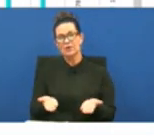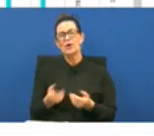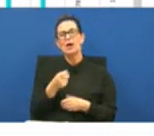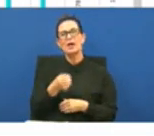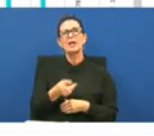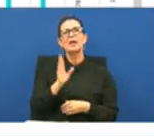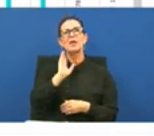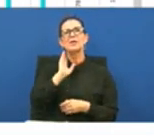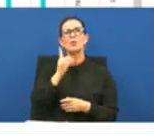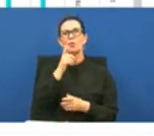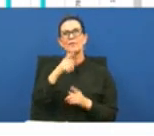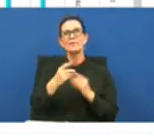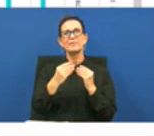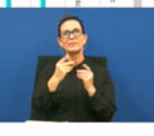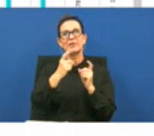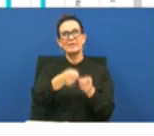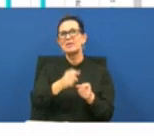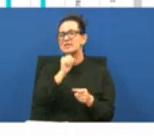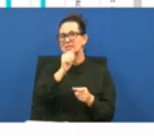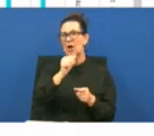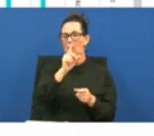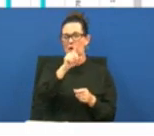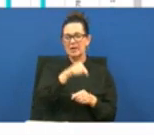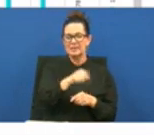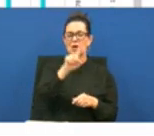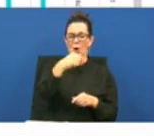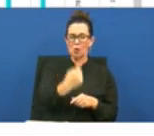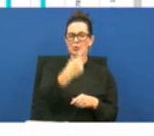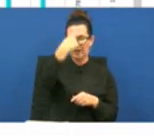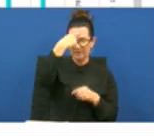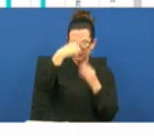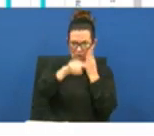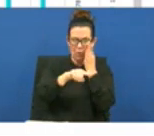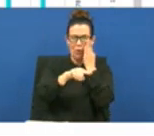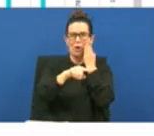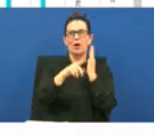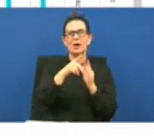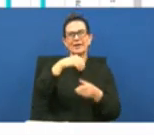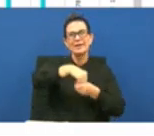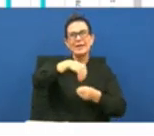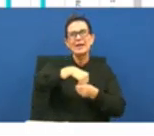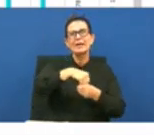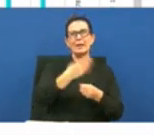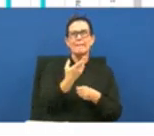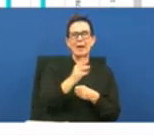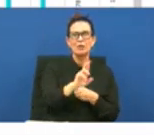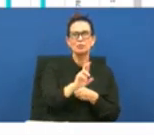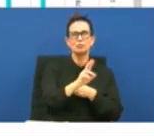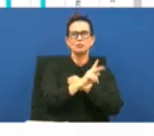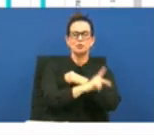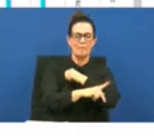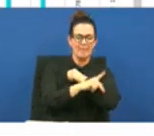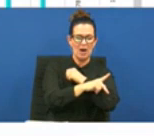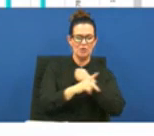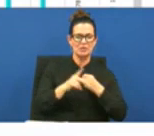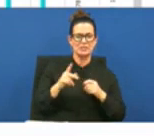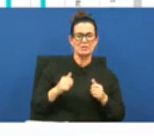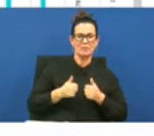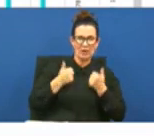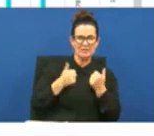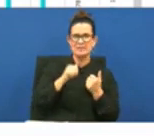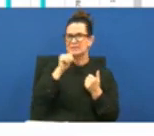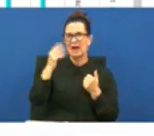going toward ebr residents it does not go to the outer parish residents so need to make sure that's clear as we go forward we've admitted